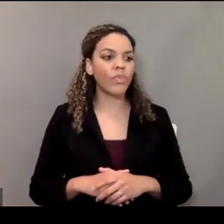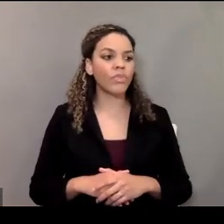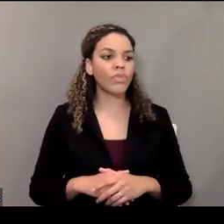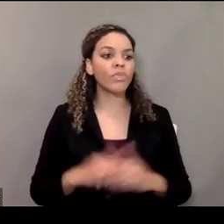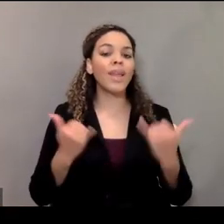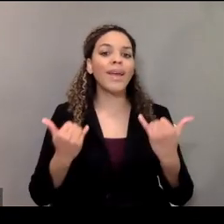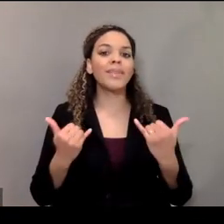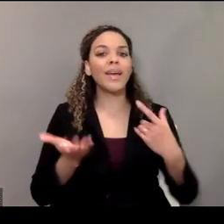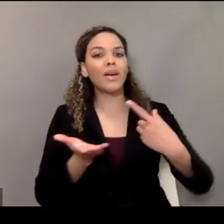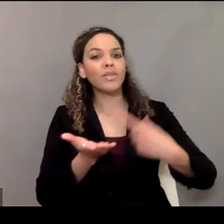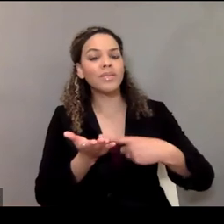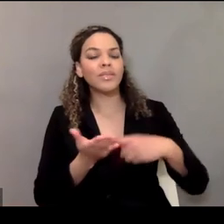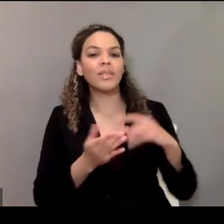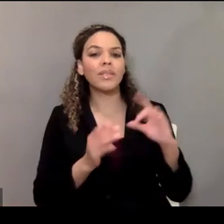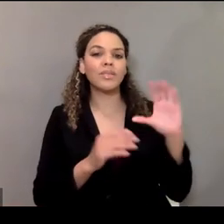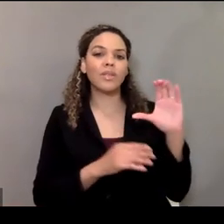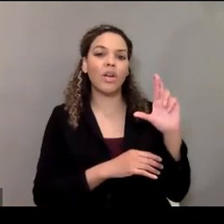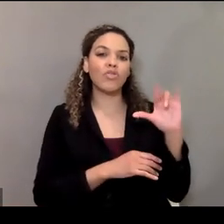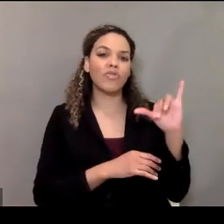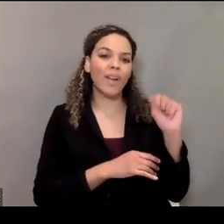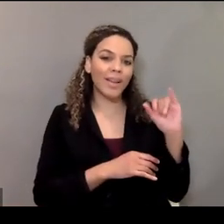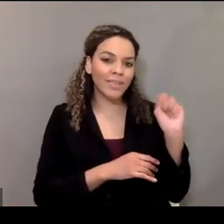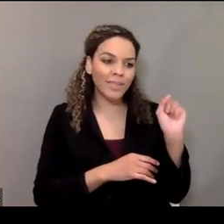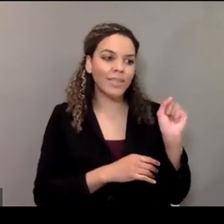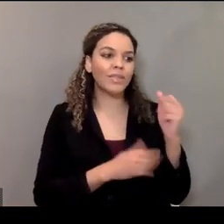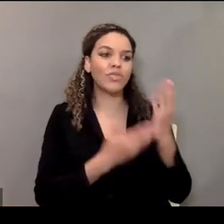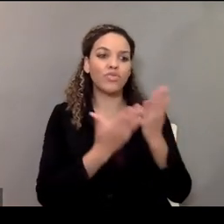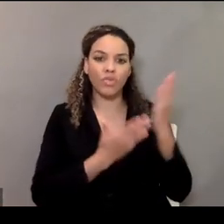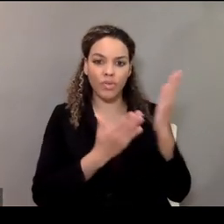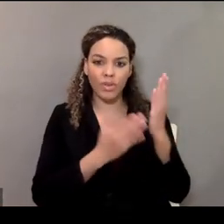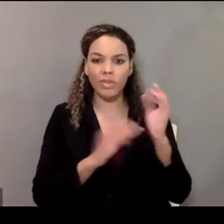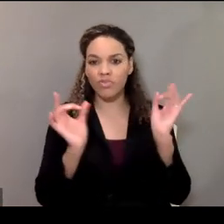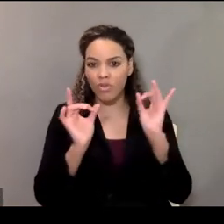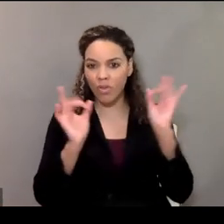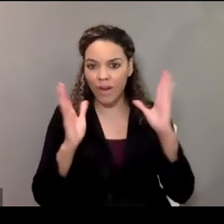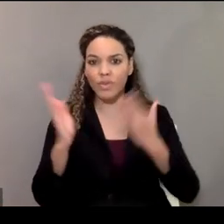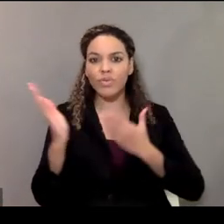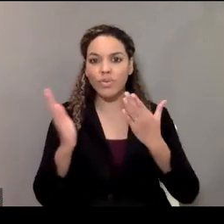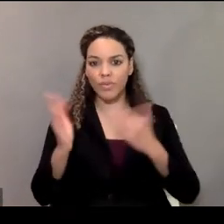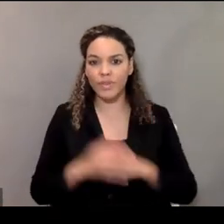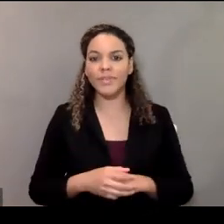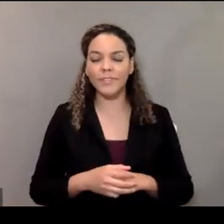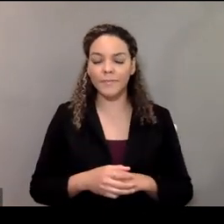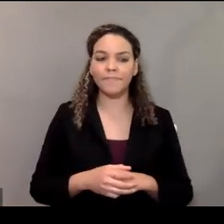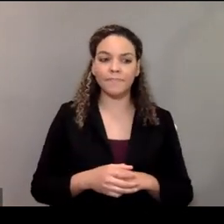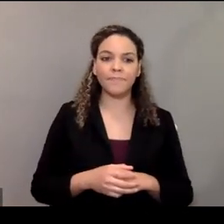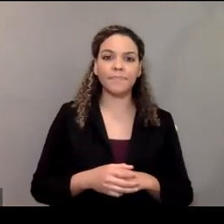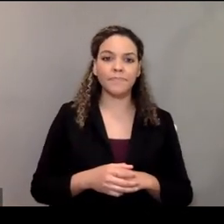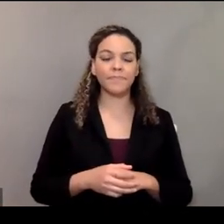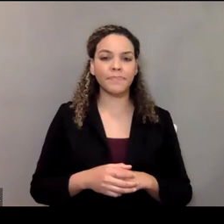So we want to talk a little bit about crisis services.